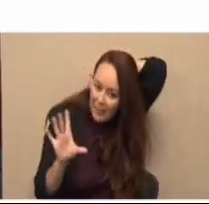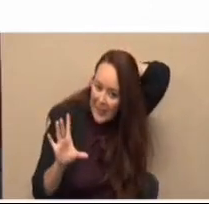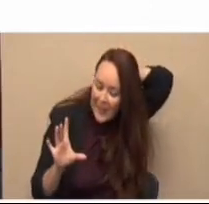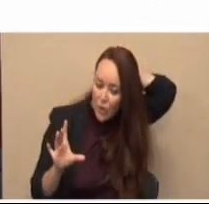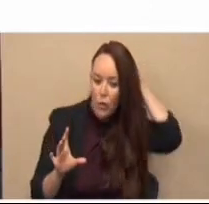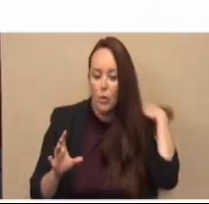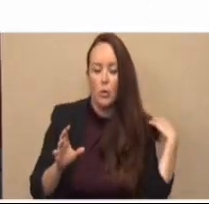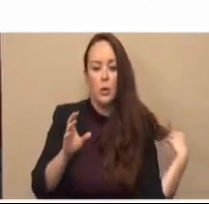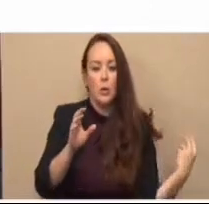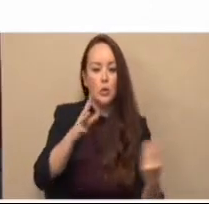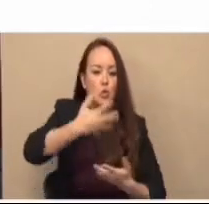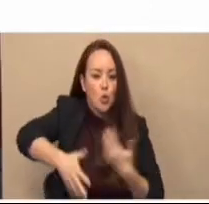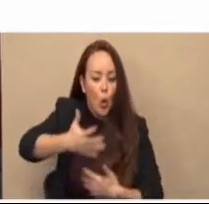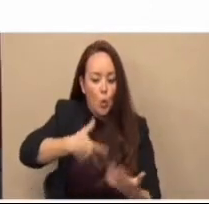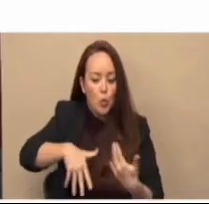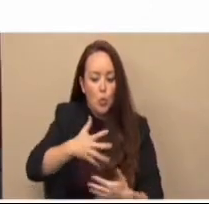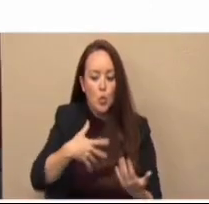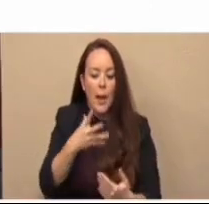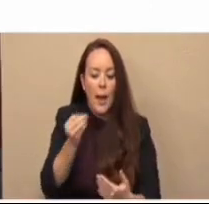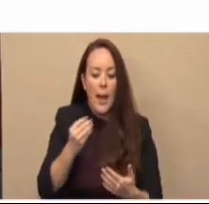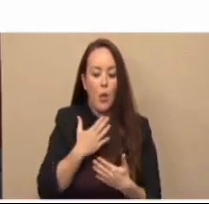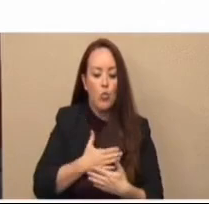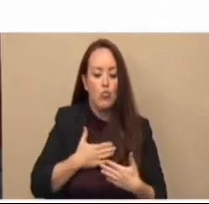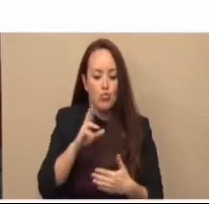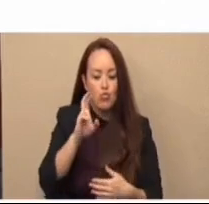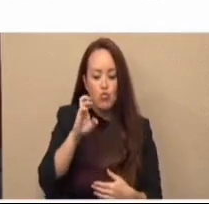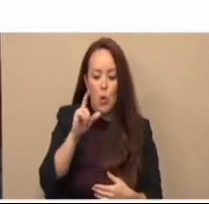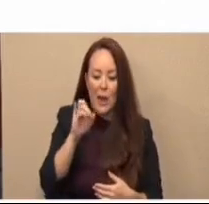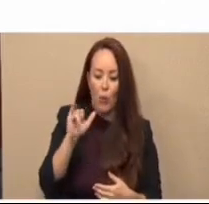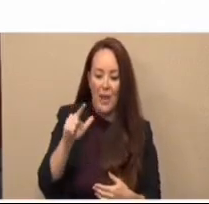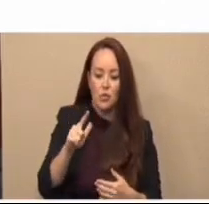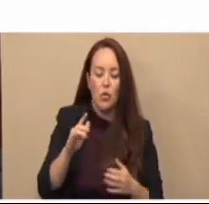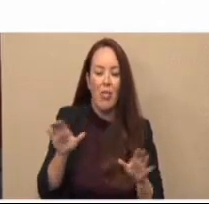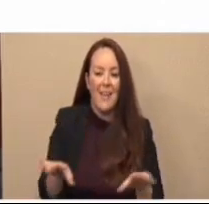this, social and recreational activities.